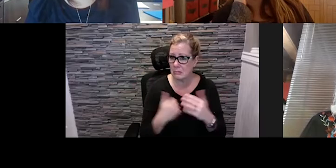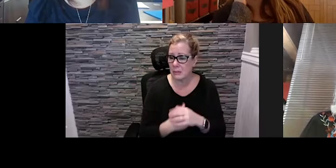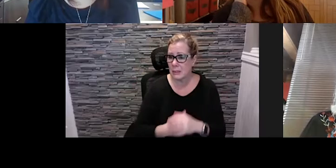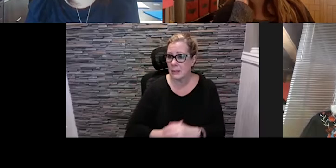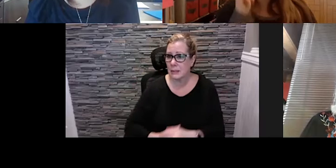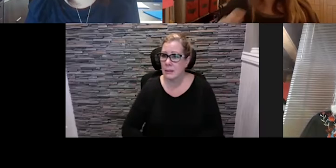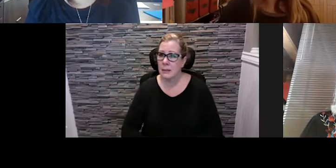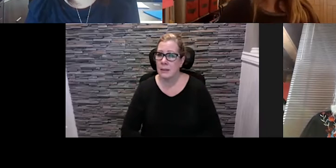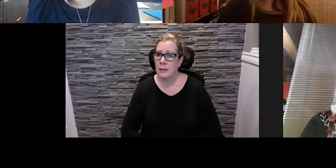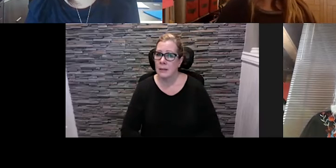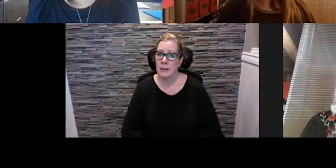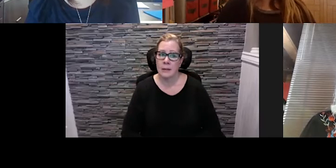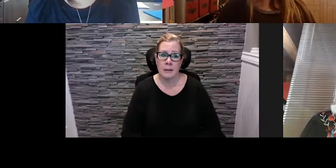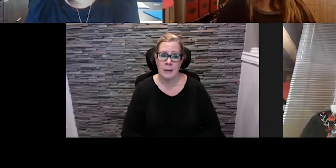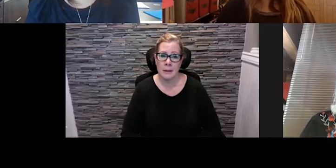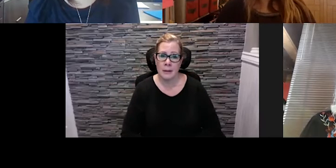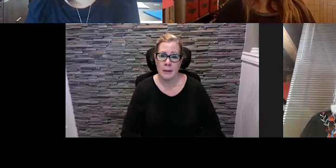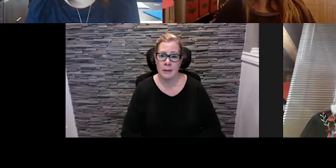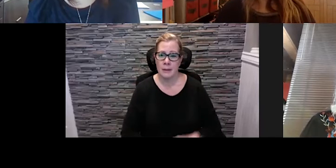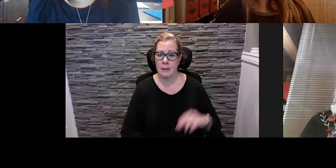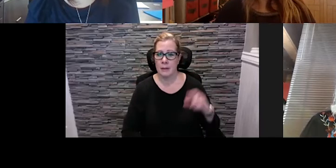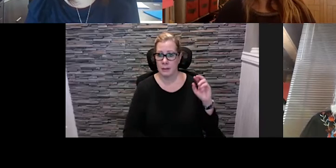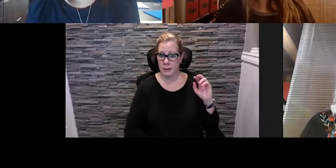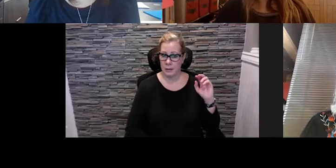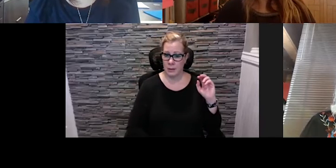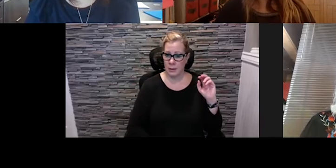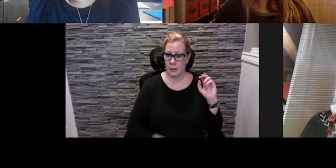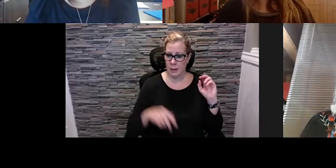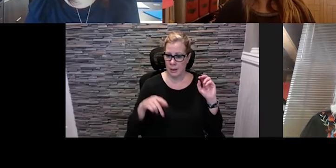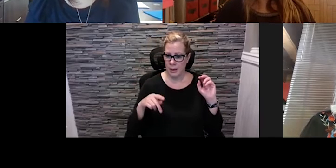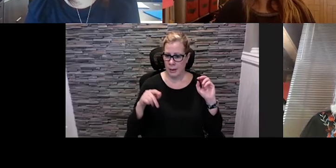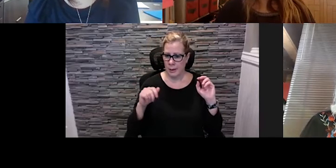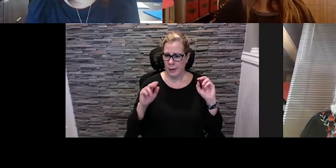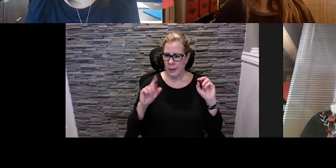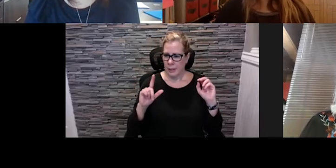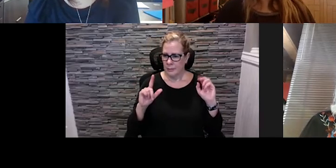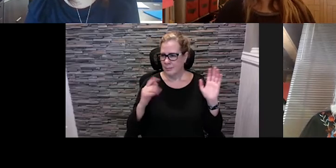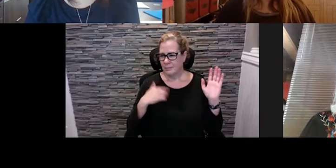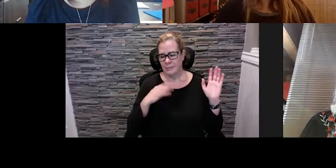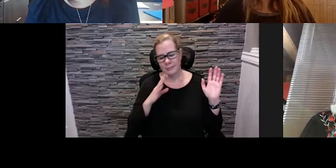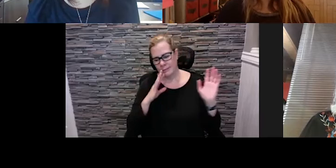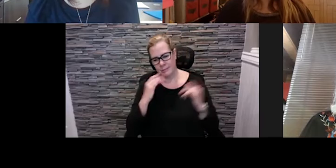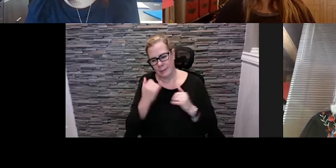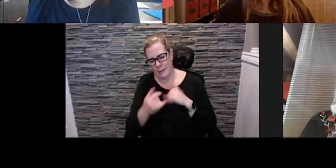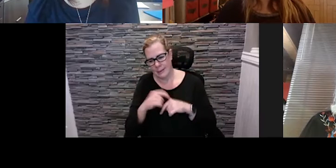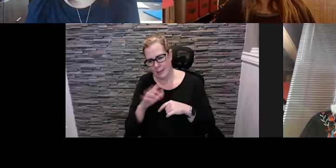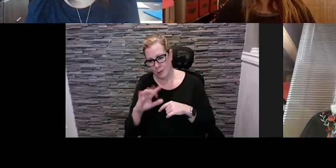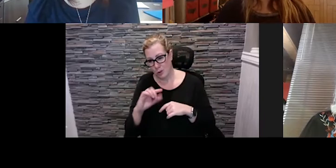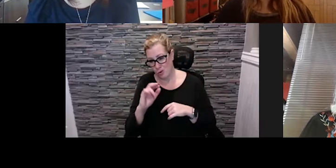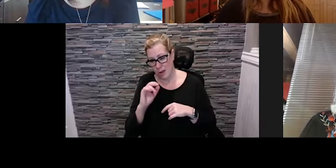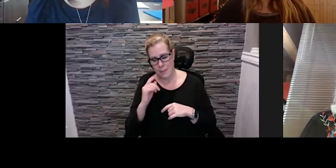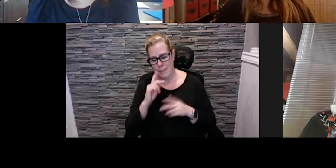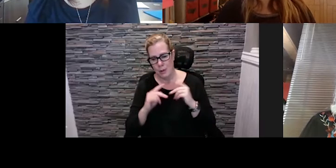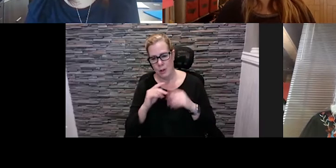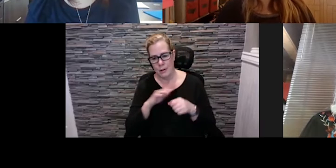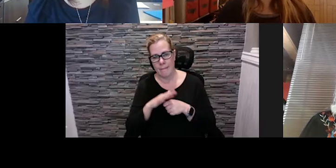rob you you want to go i spoke last uh time so i feel like i everyone's sick of hearing